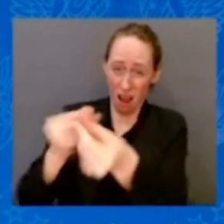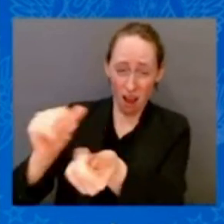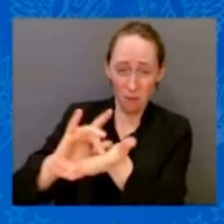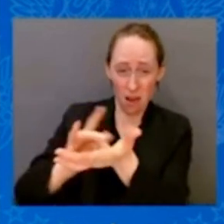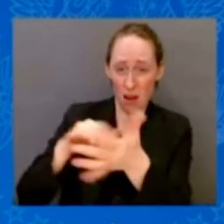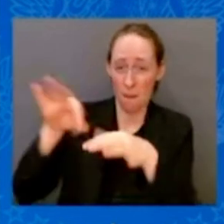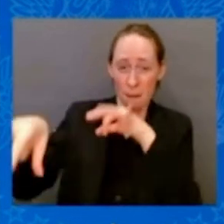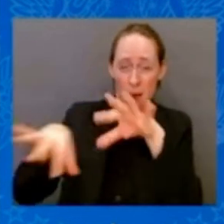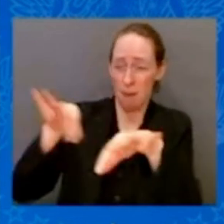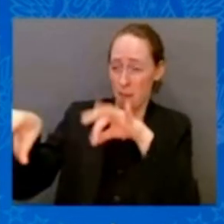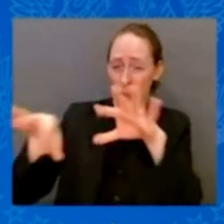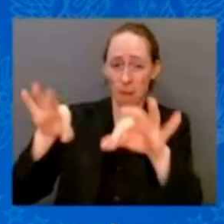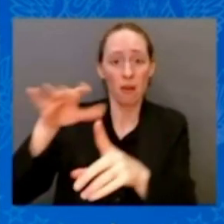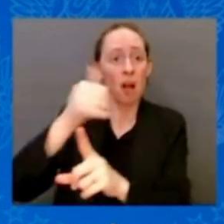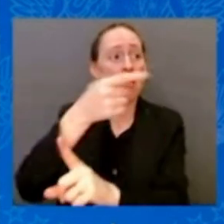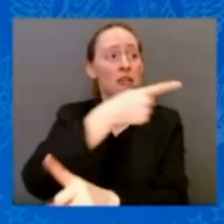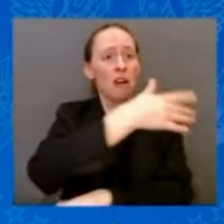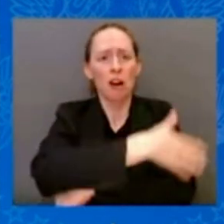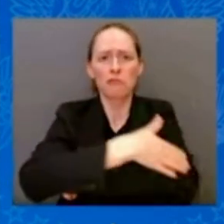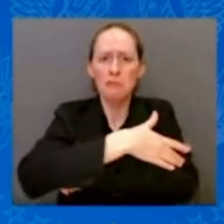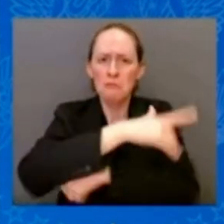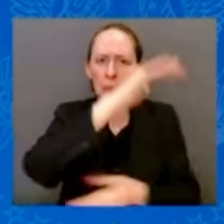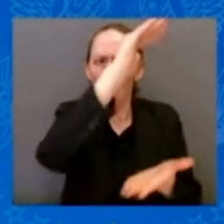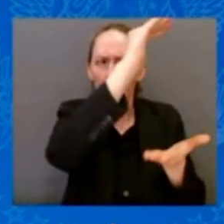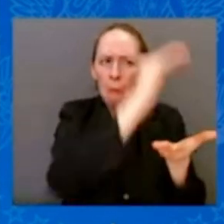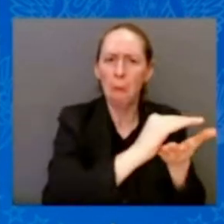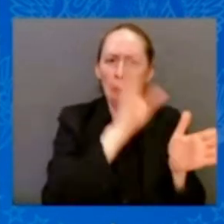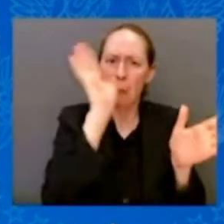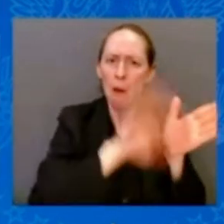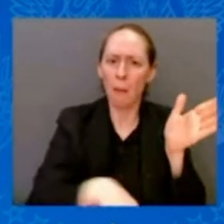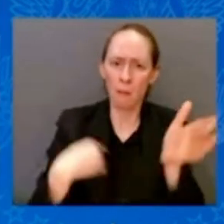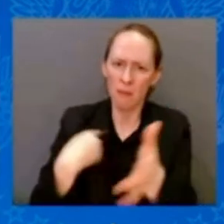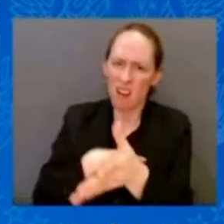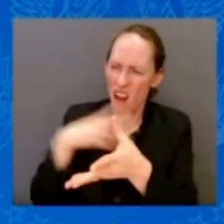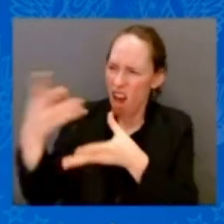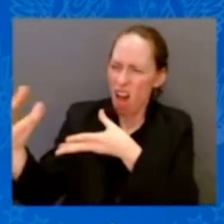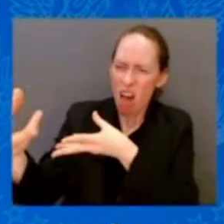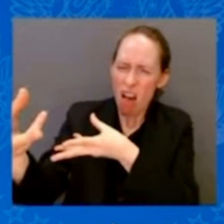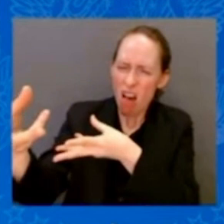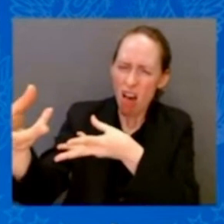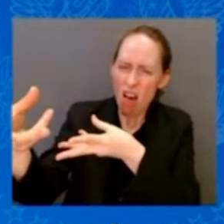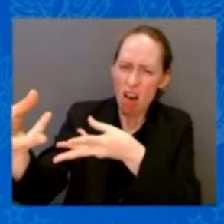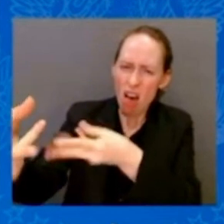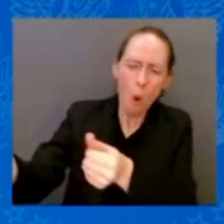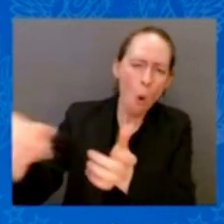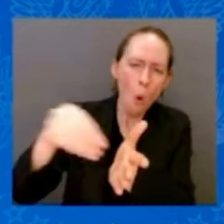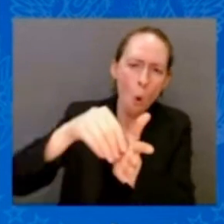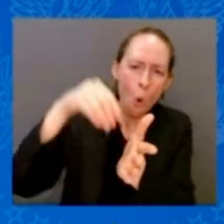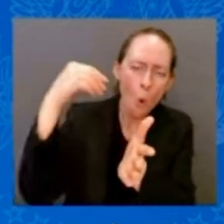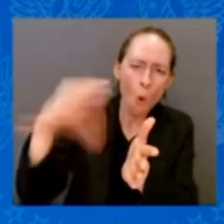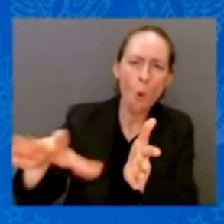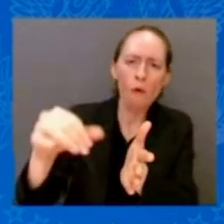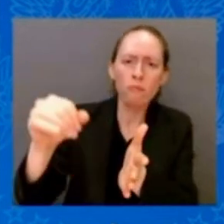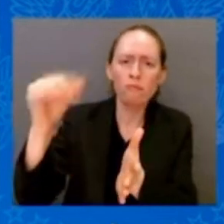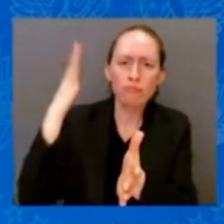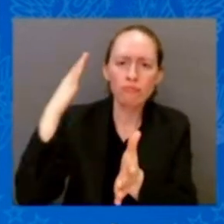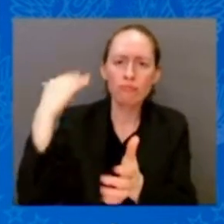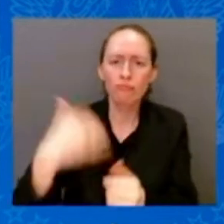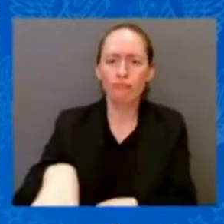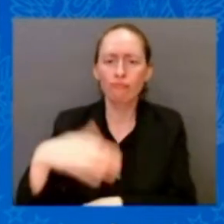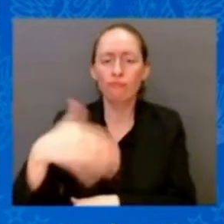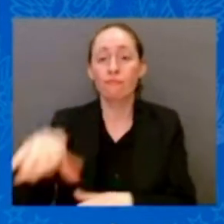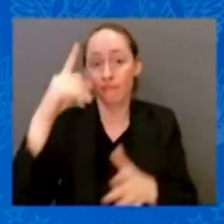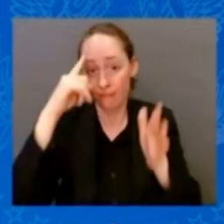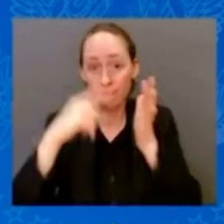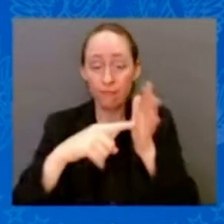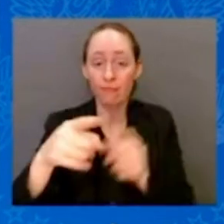prescription drugs than any country in the world. There are many drugs, like expensive cancer drugs, that cost up to $10,000, $12,000,